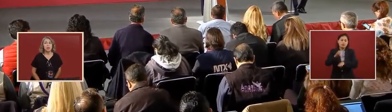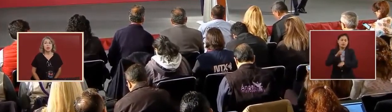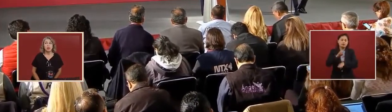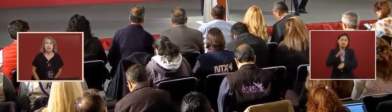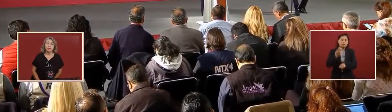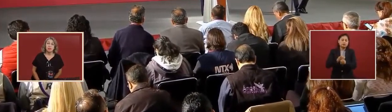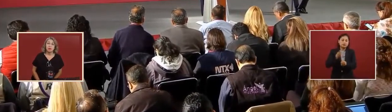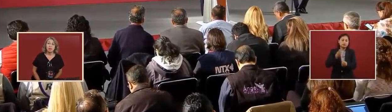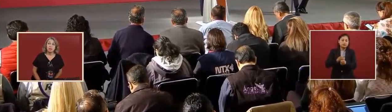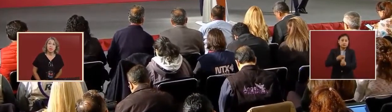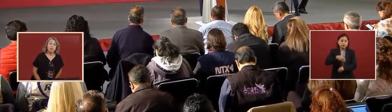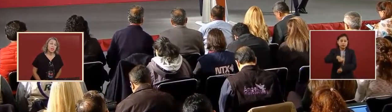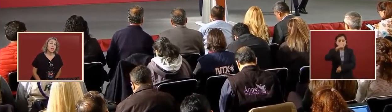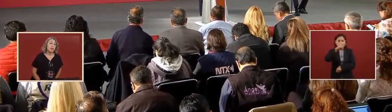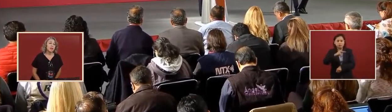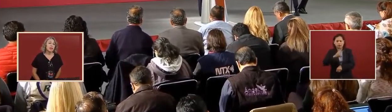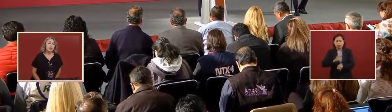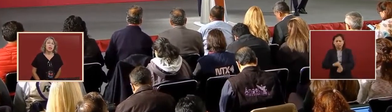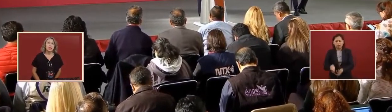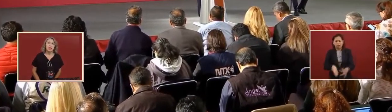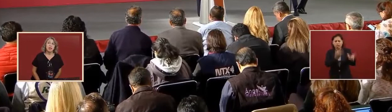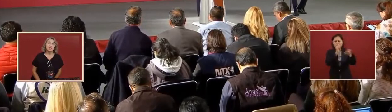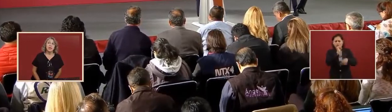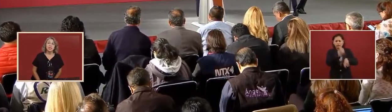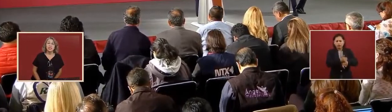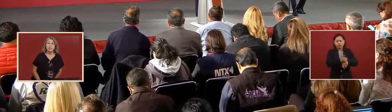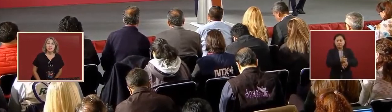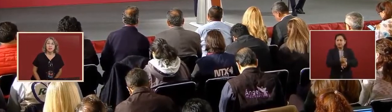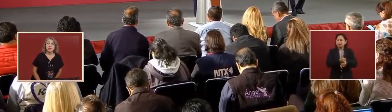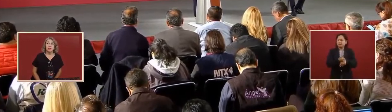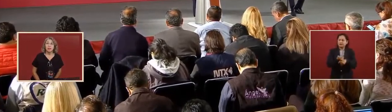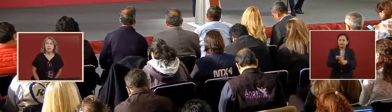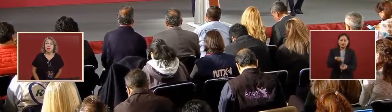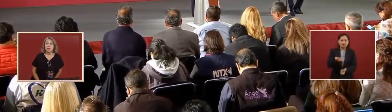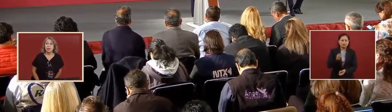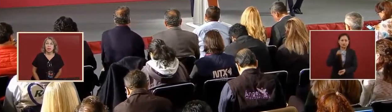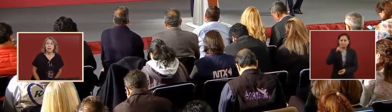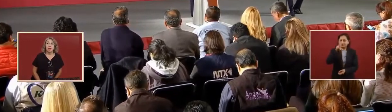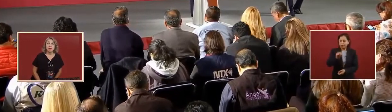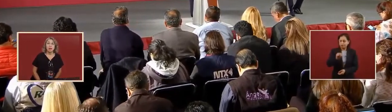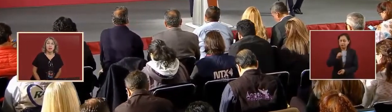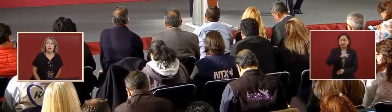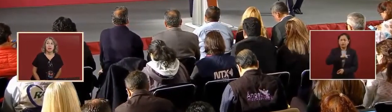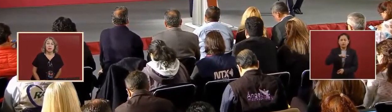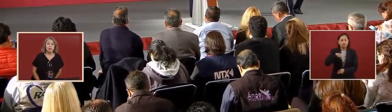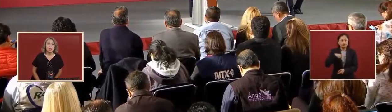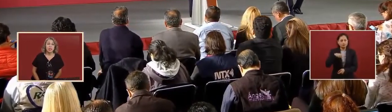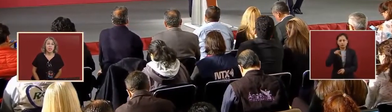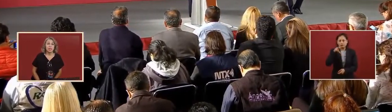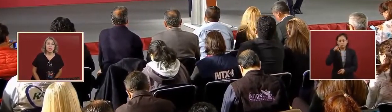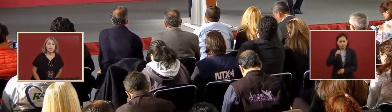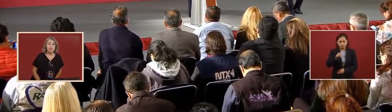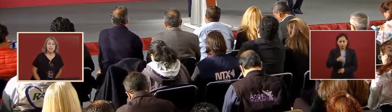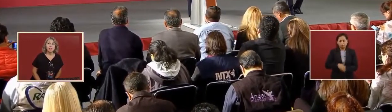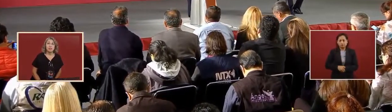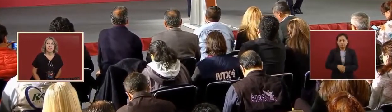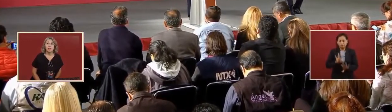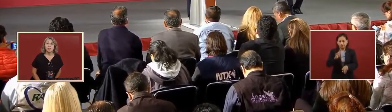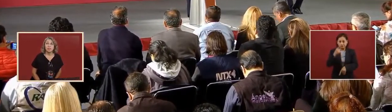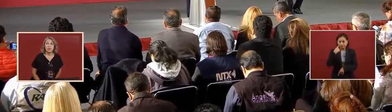And imagine that they had this idea to construct a plant